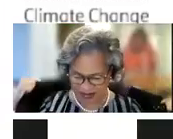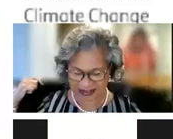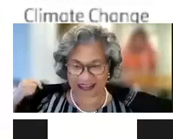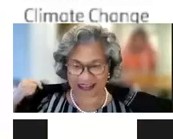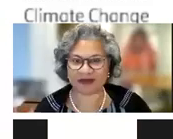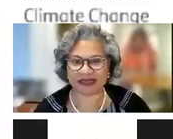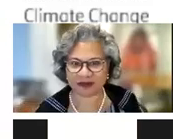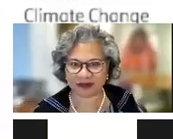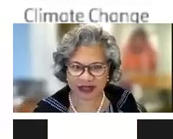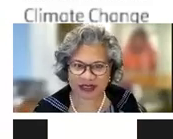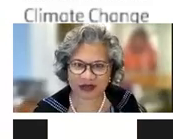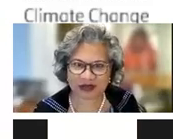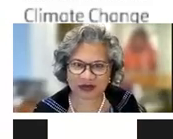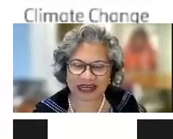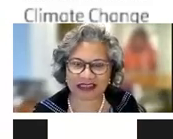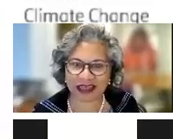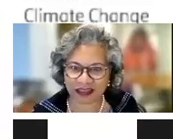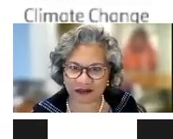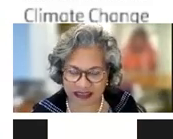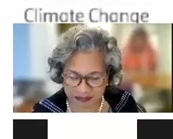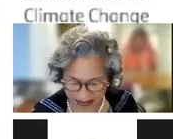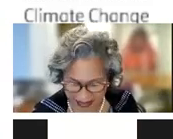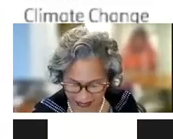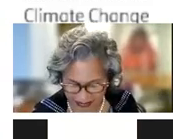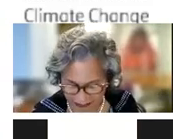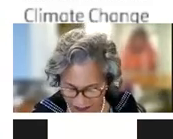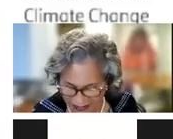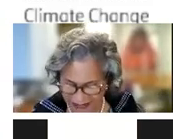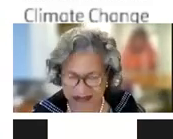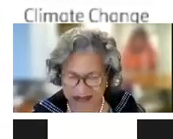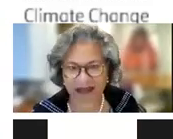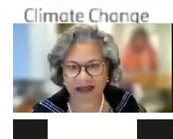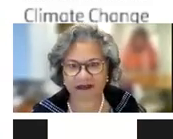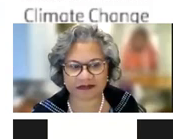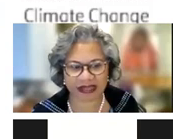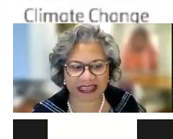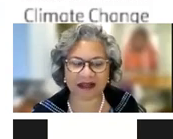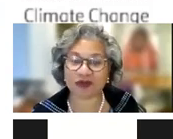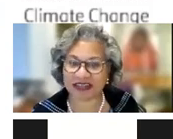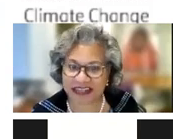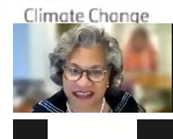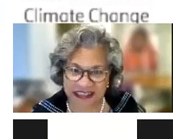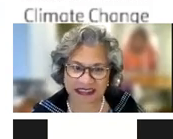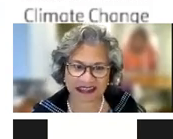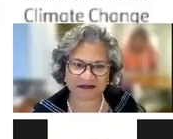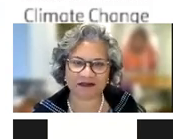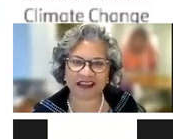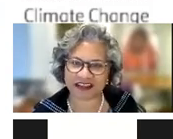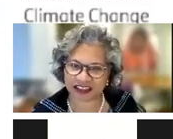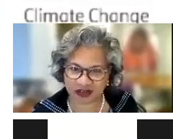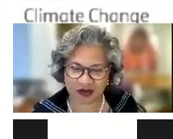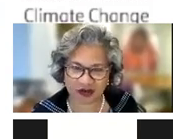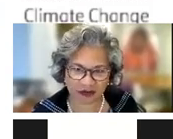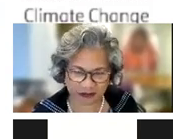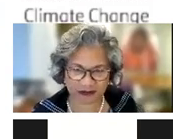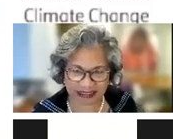its women and its people. We really thank you for spelling out the impact, for spelling out what needs to be done, for the